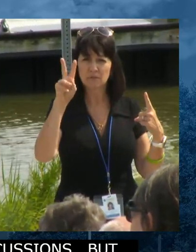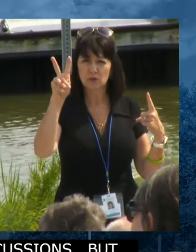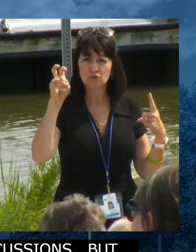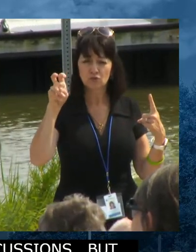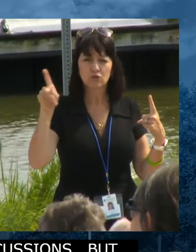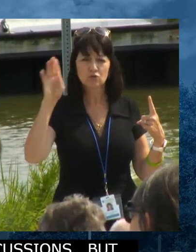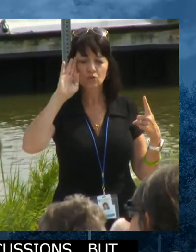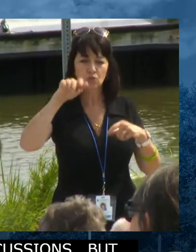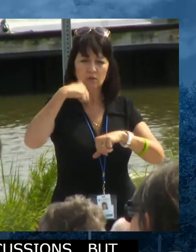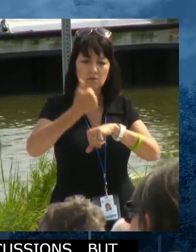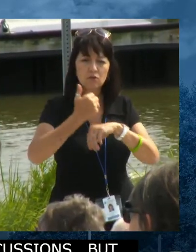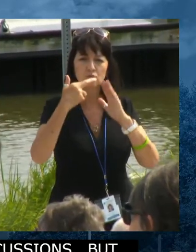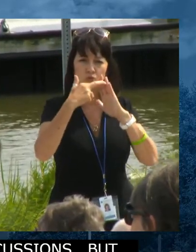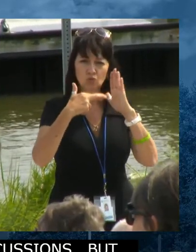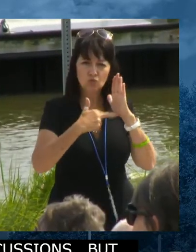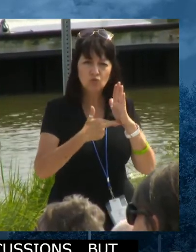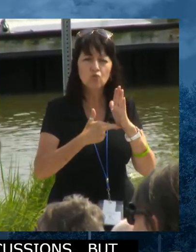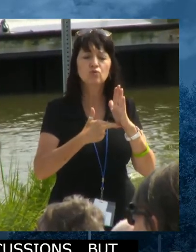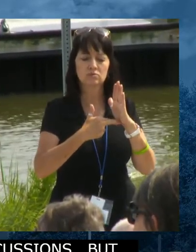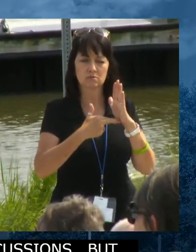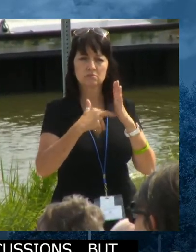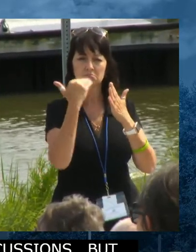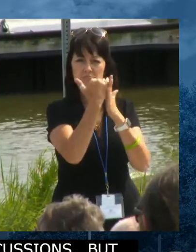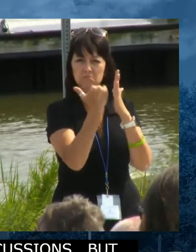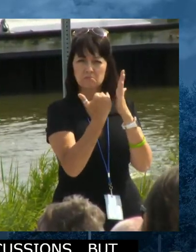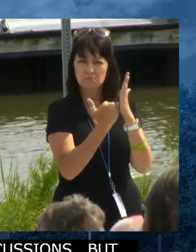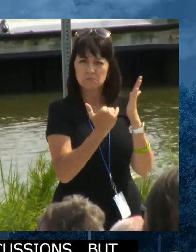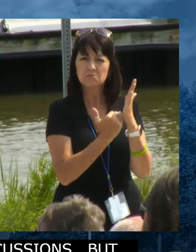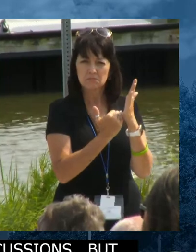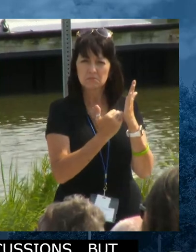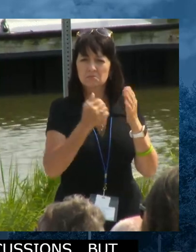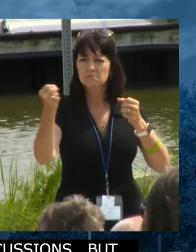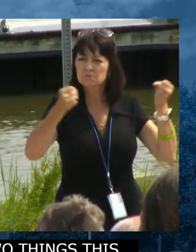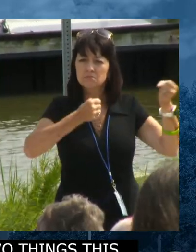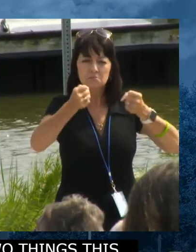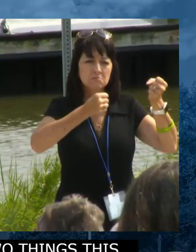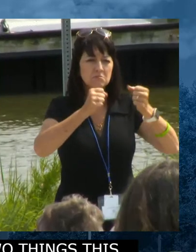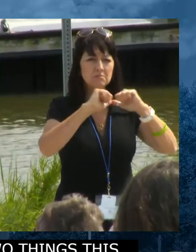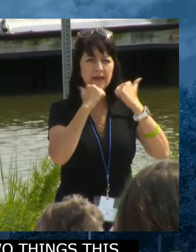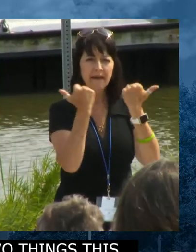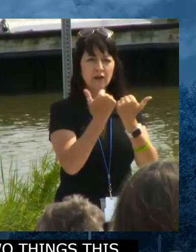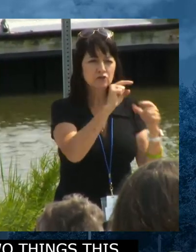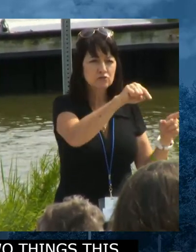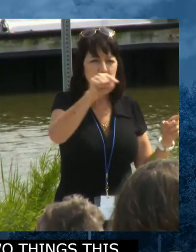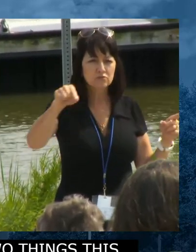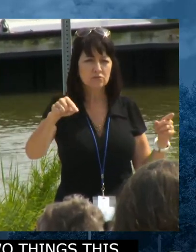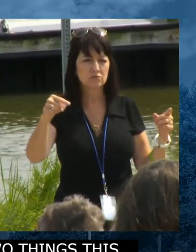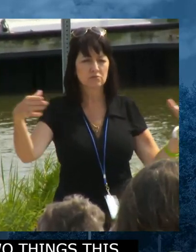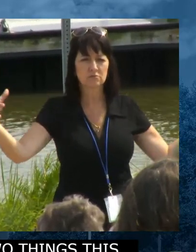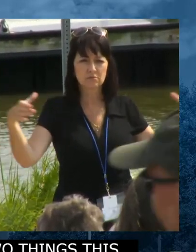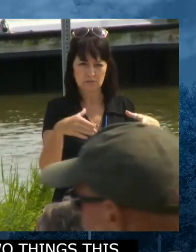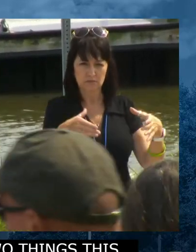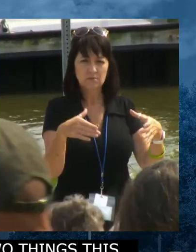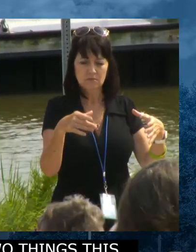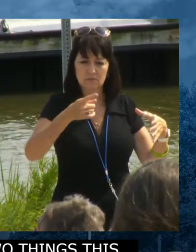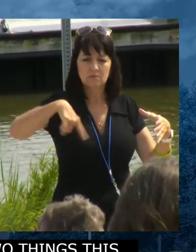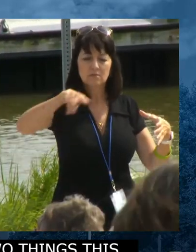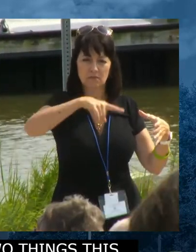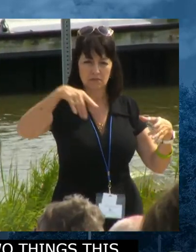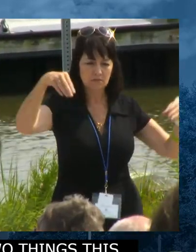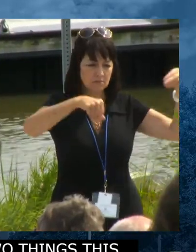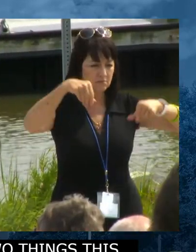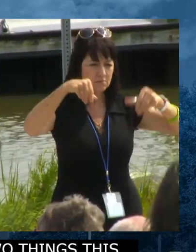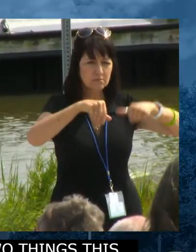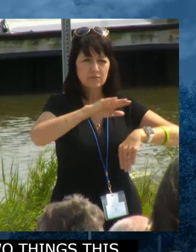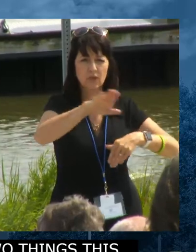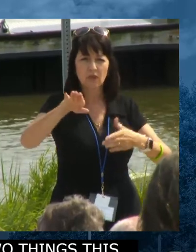of the game and the rules of engagement and bring different agencies together to make those funds available, mostly to